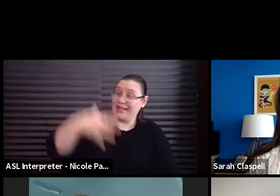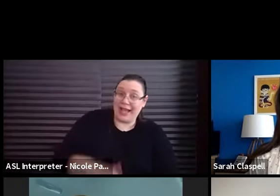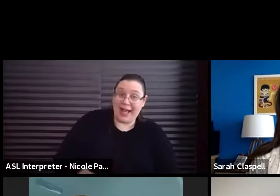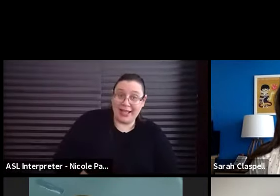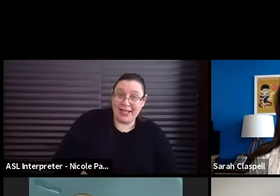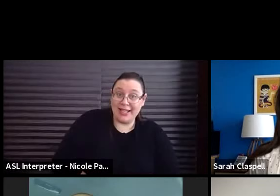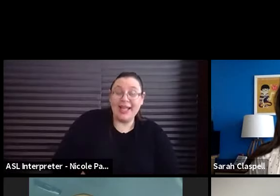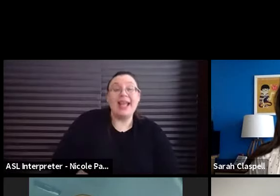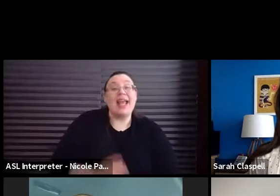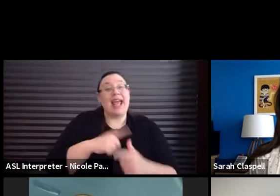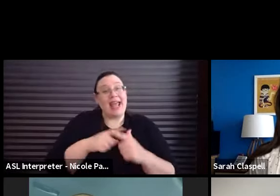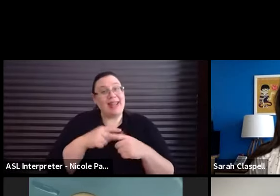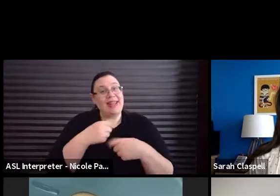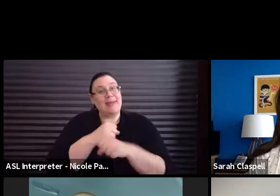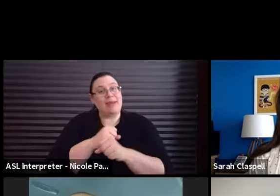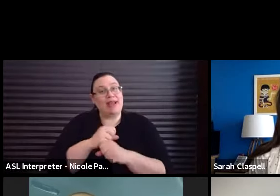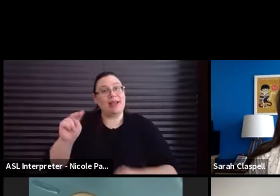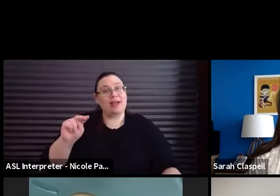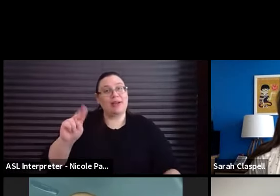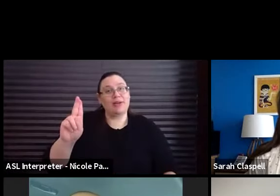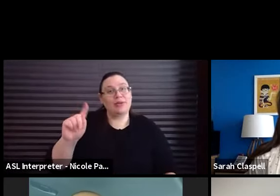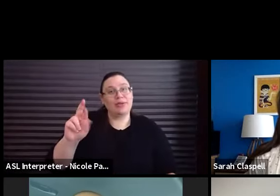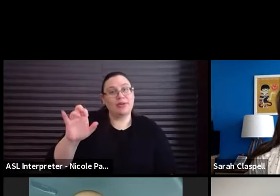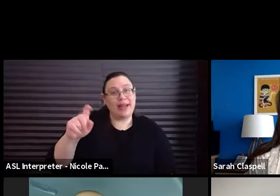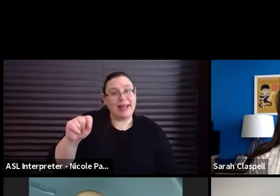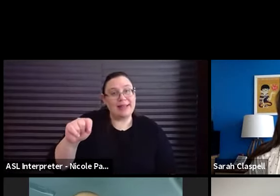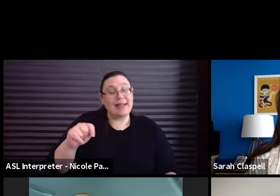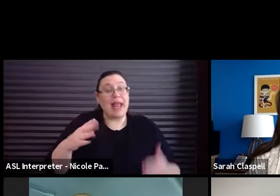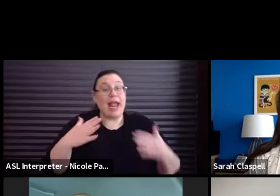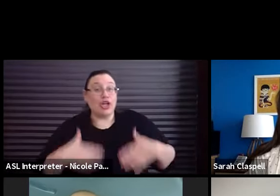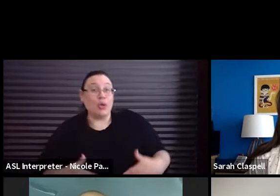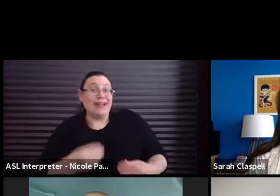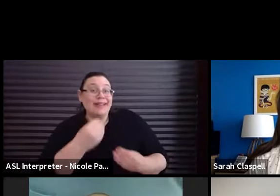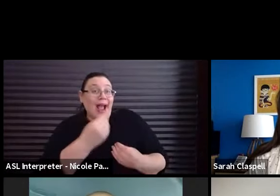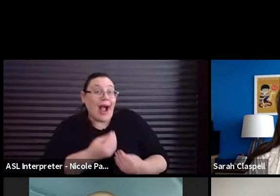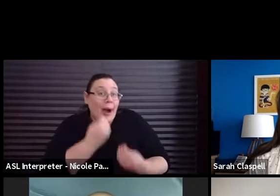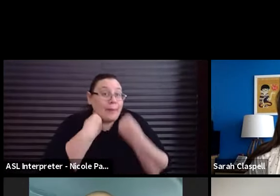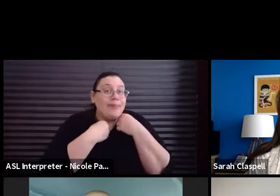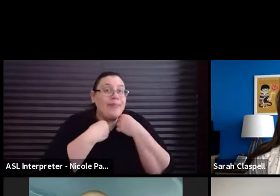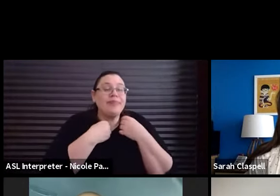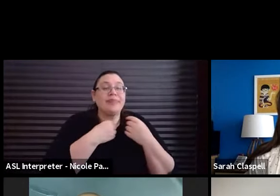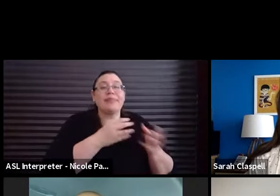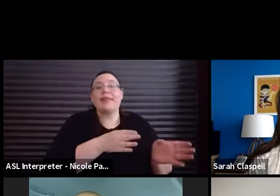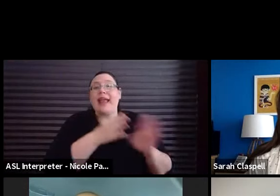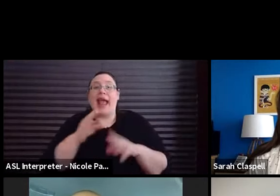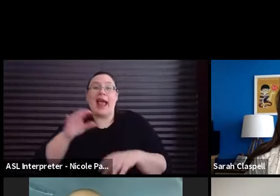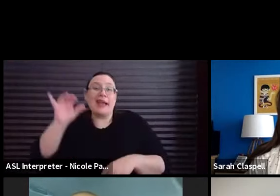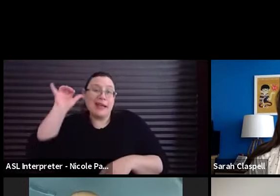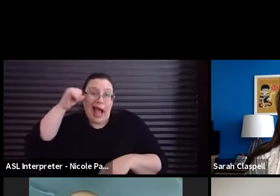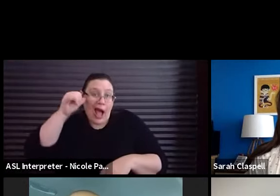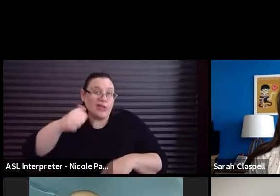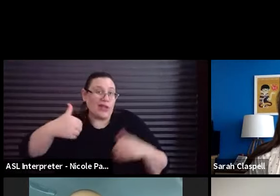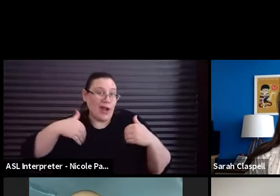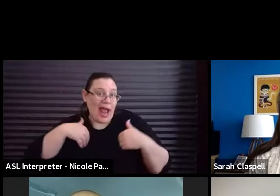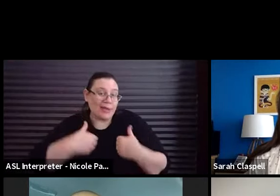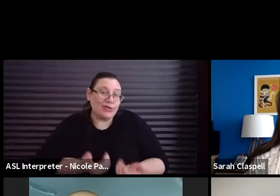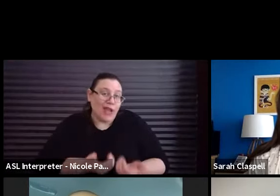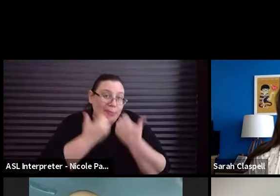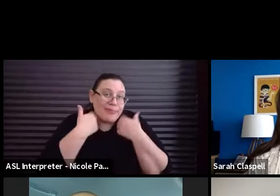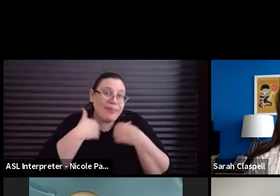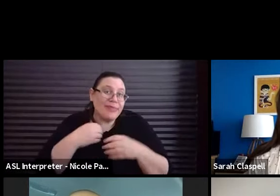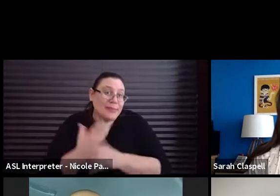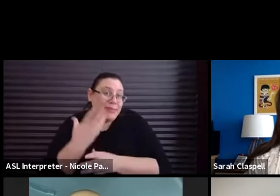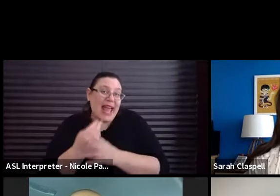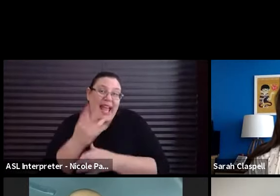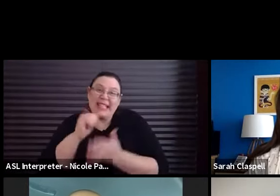they create nutrients and then humans eat those plants and cows and other animals also eat those. And it's just the